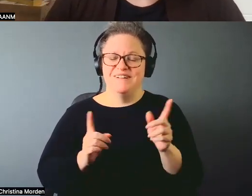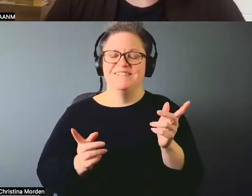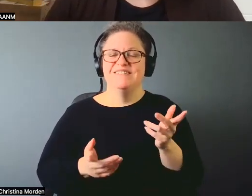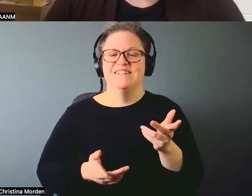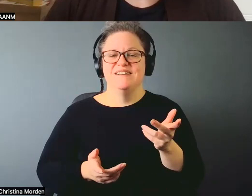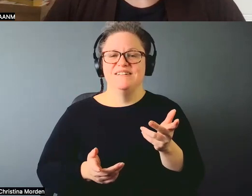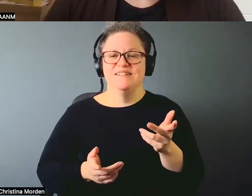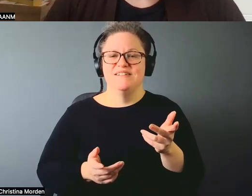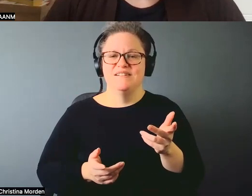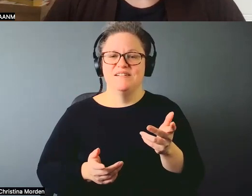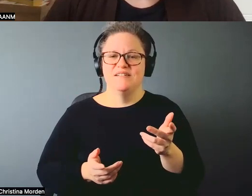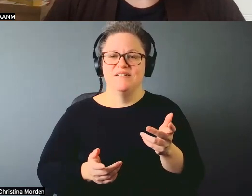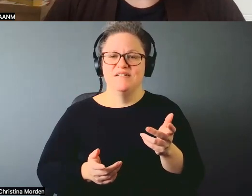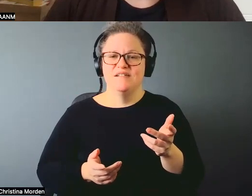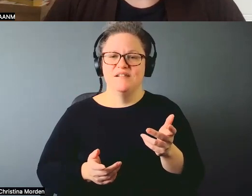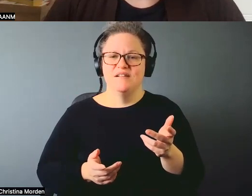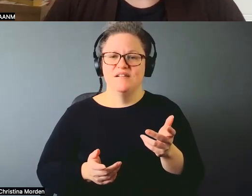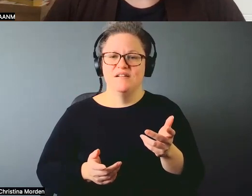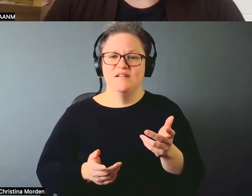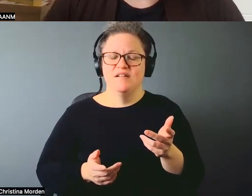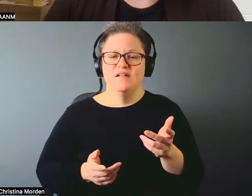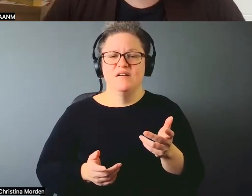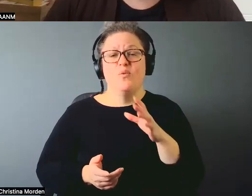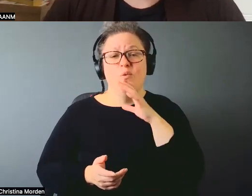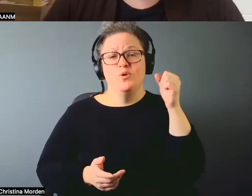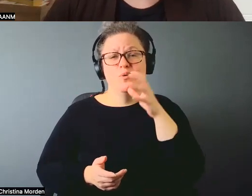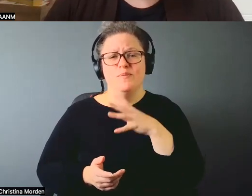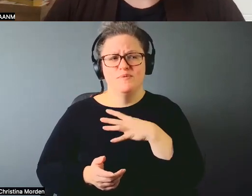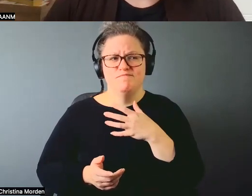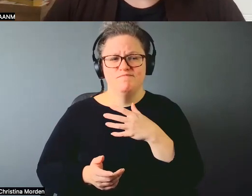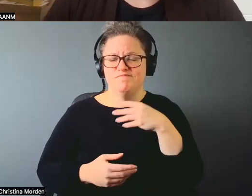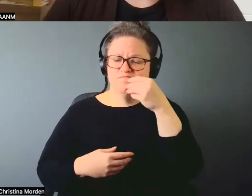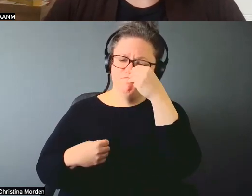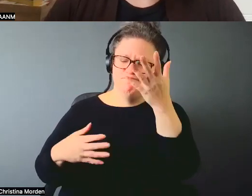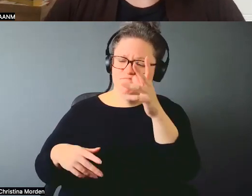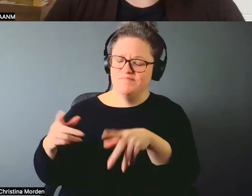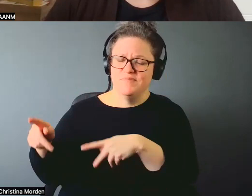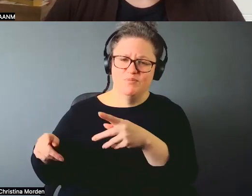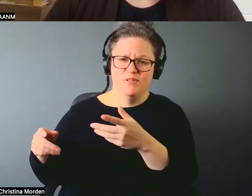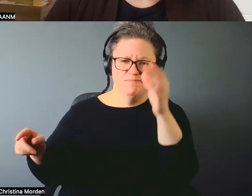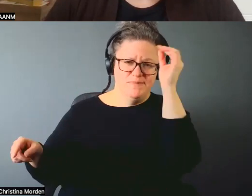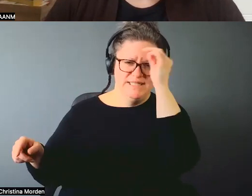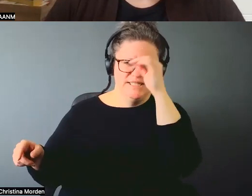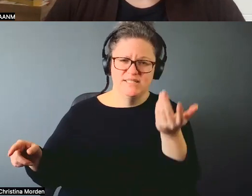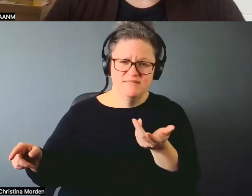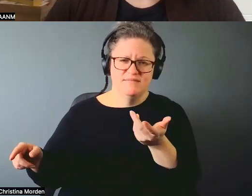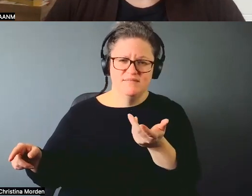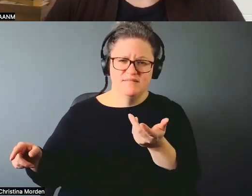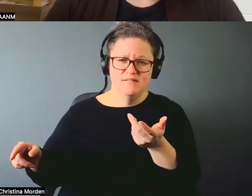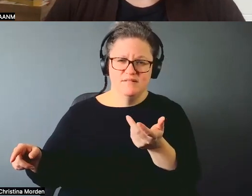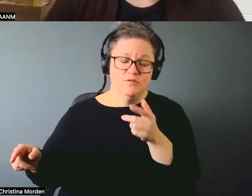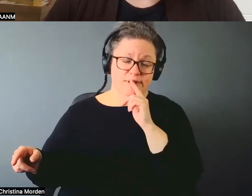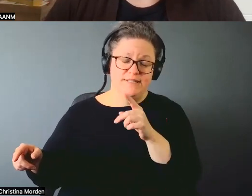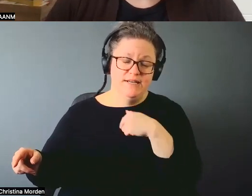You know, it's also this place where you just really don't have to worry about what people think anymore. Not that I ever did, really, but, but I can see when